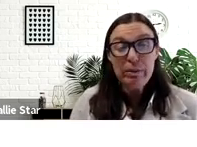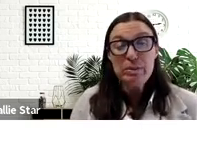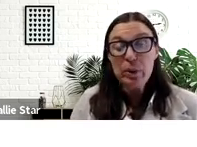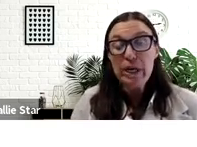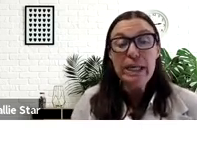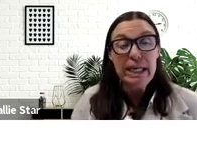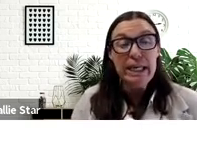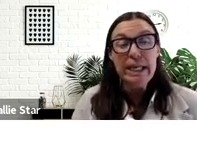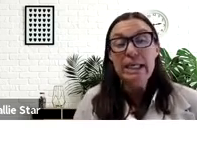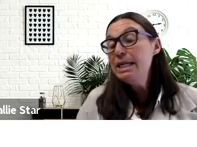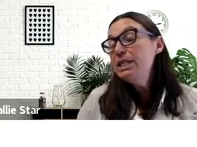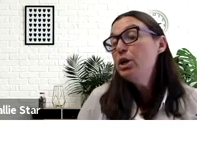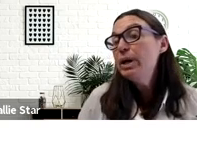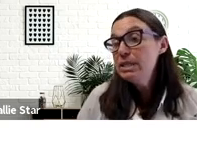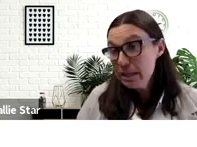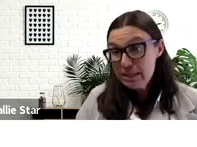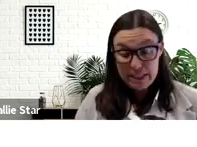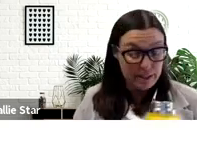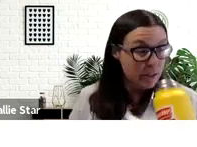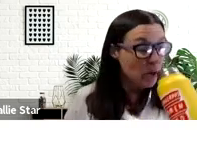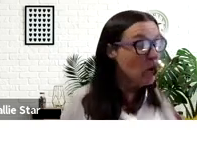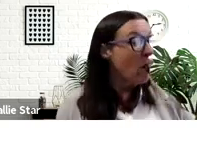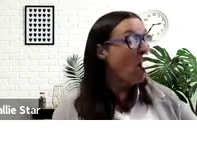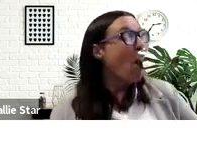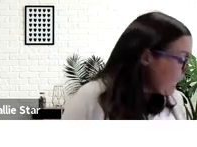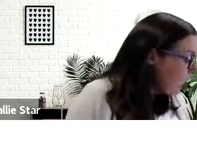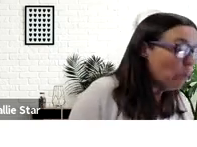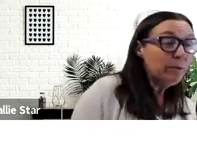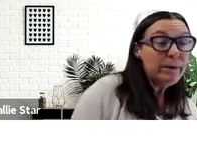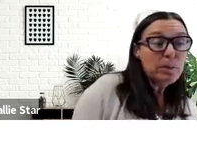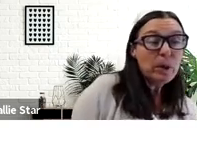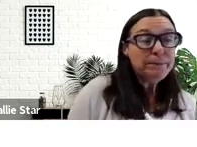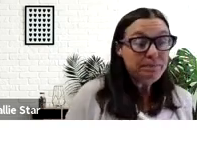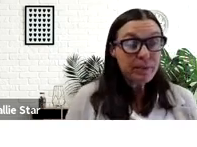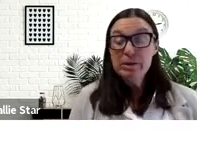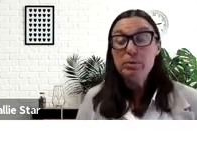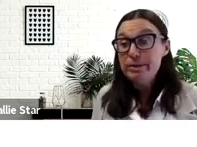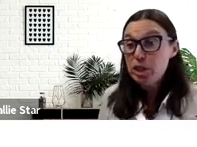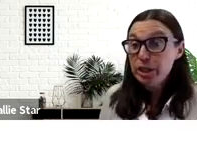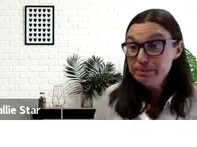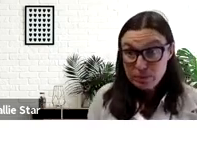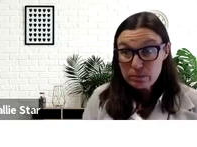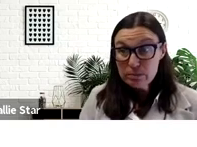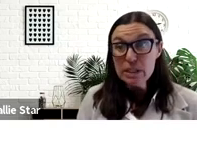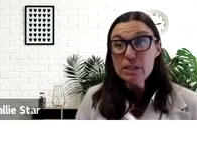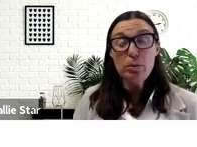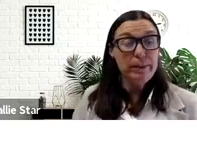Ray was born in 1901 in Dallas, Texas. When Ray was born, he was premature.